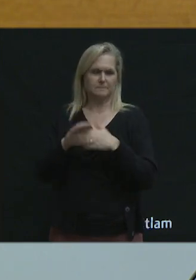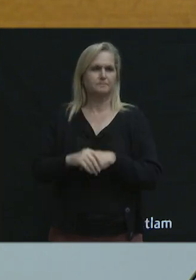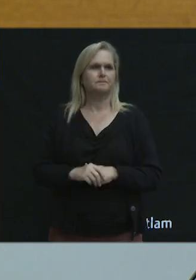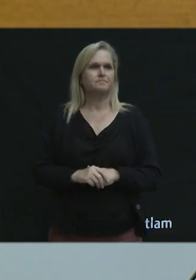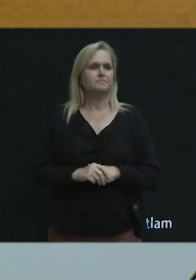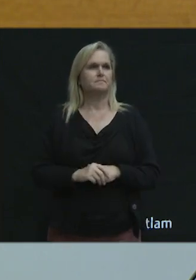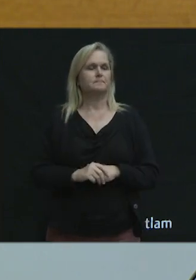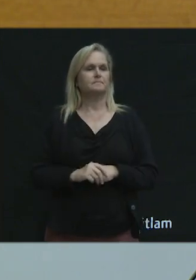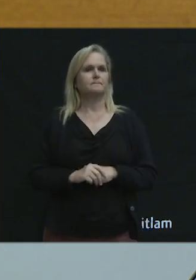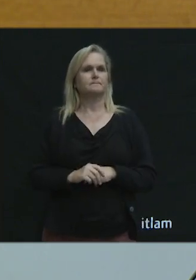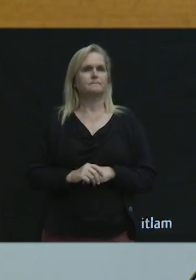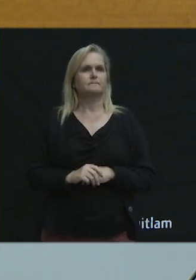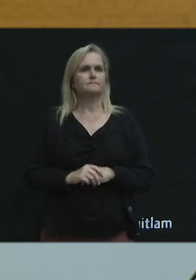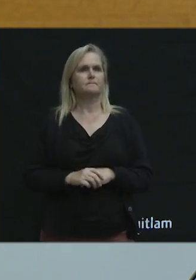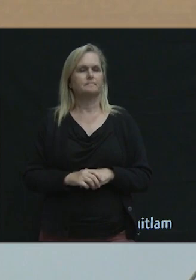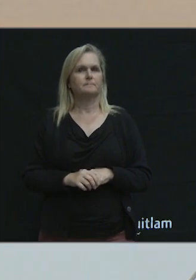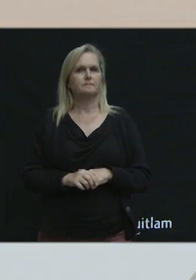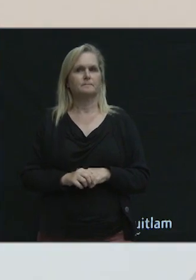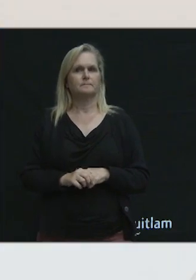well.